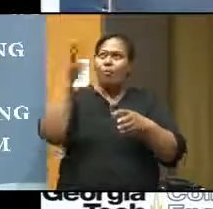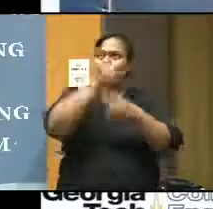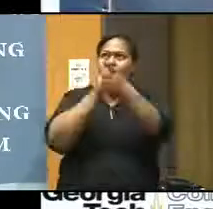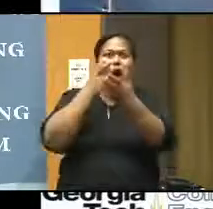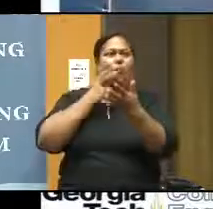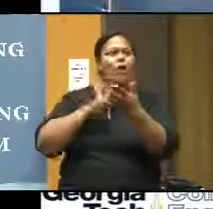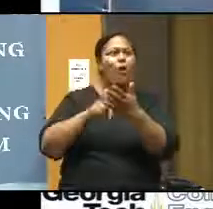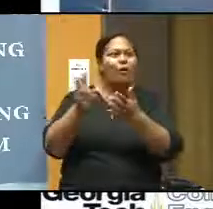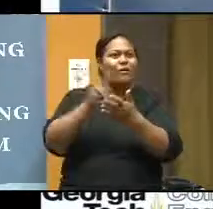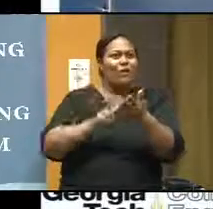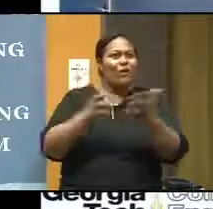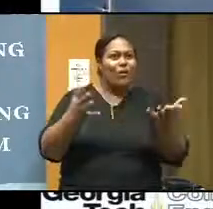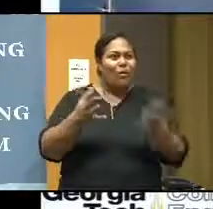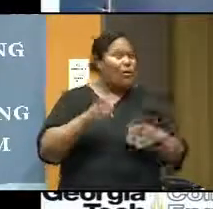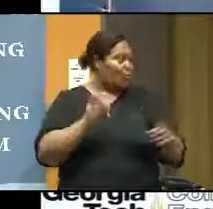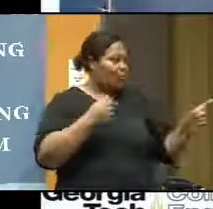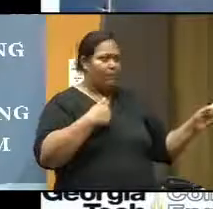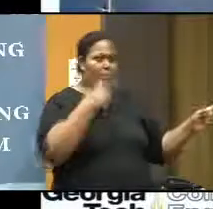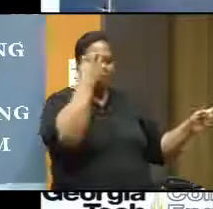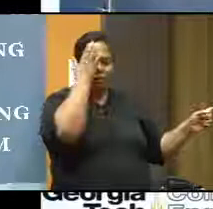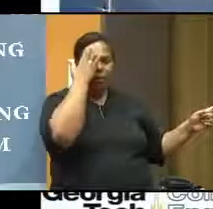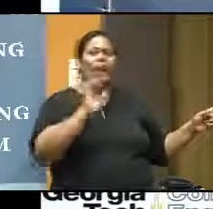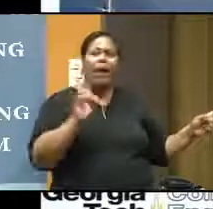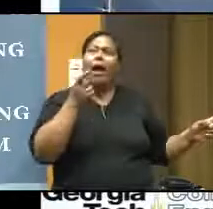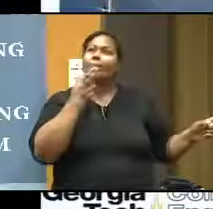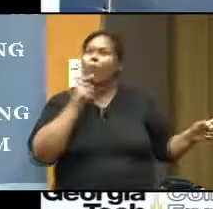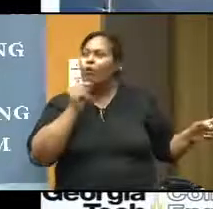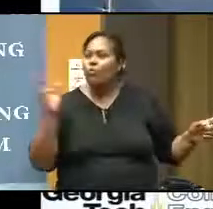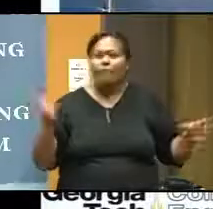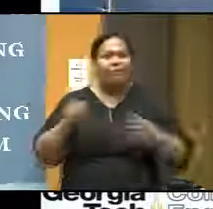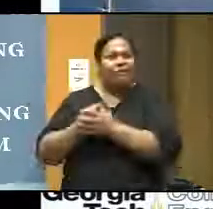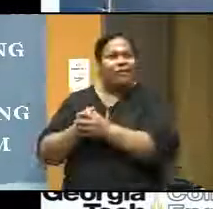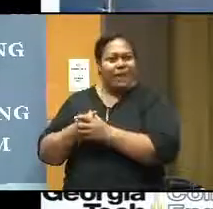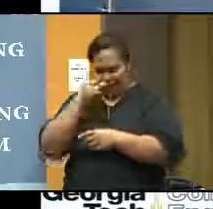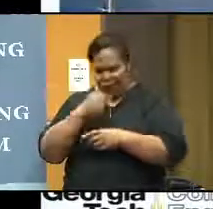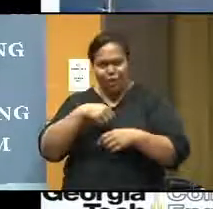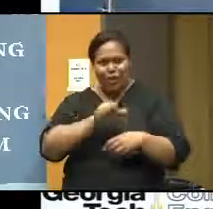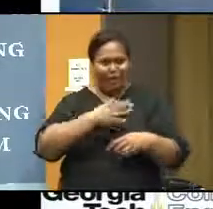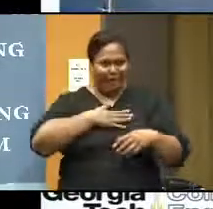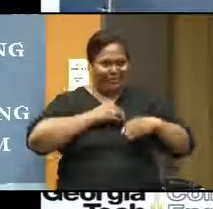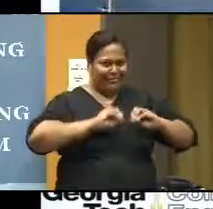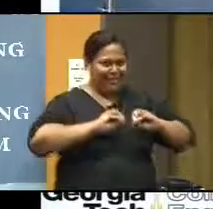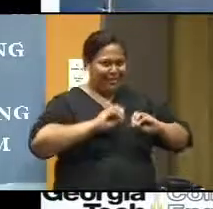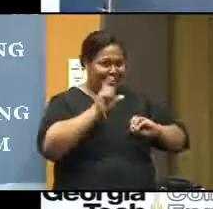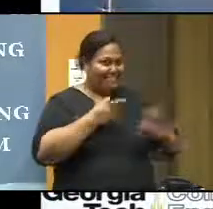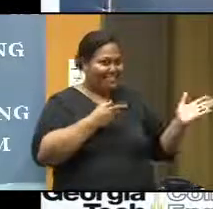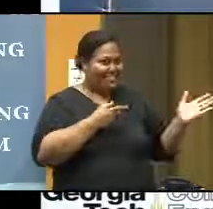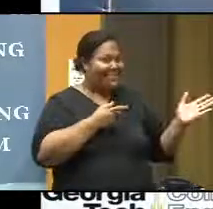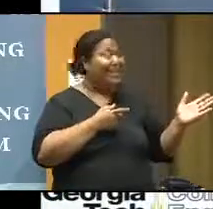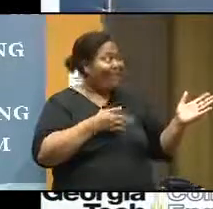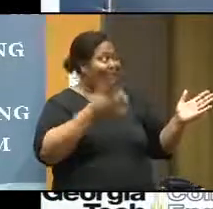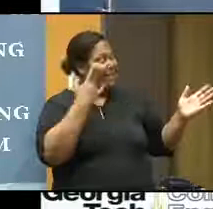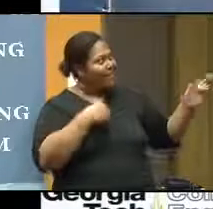what I think I can, if I can borrow from my colleague, this is what I can use for my teaching. And then I, since then, I am